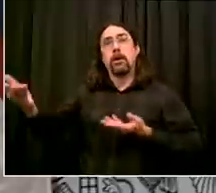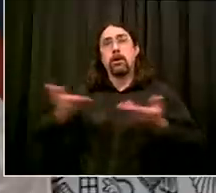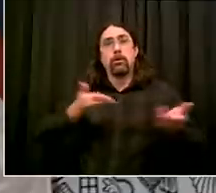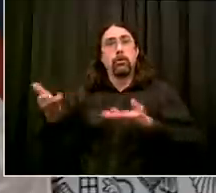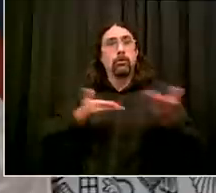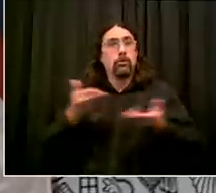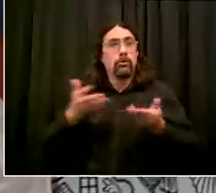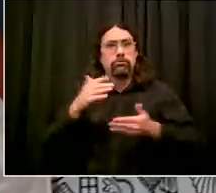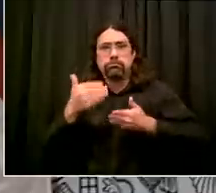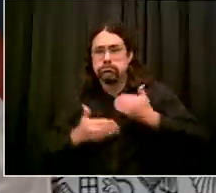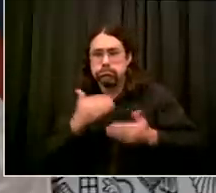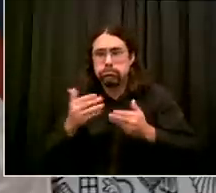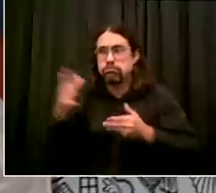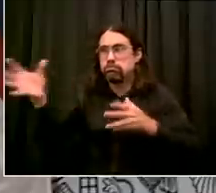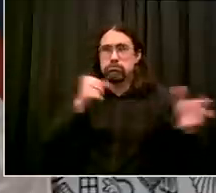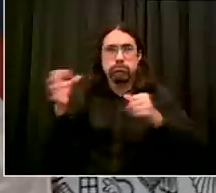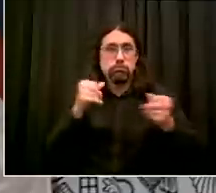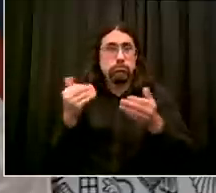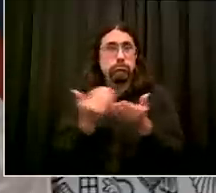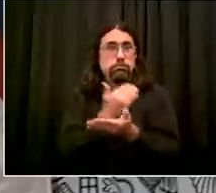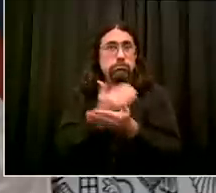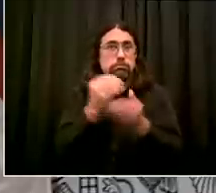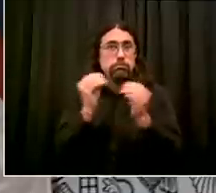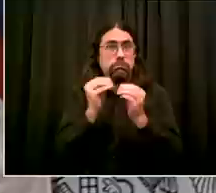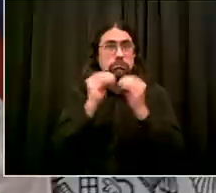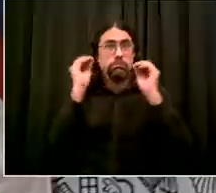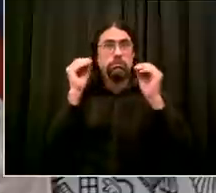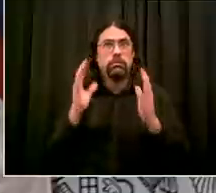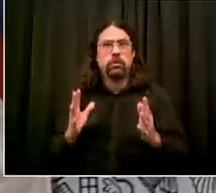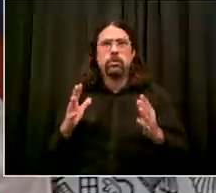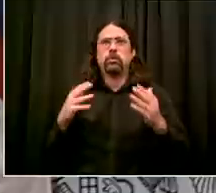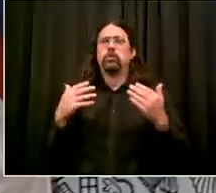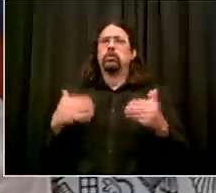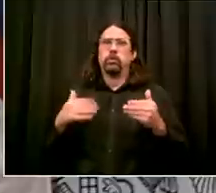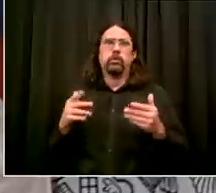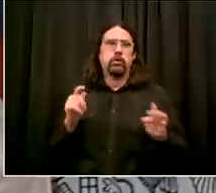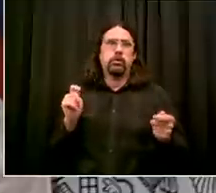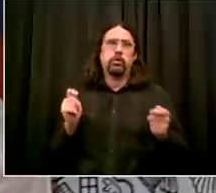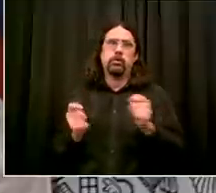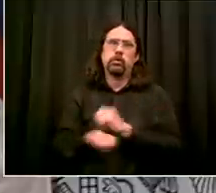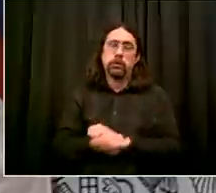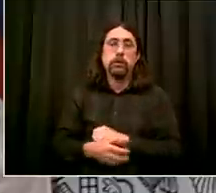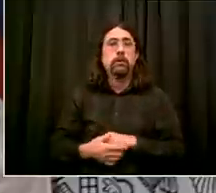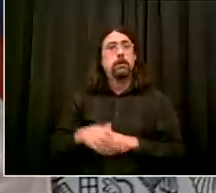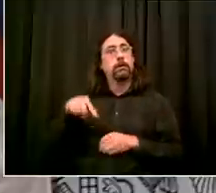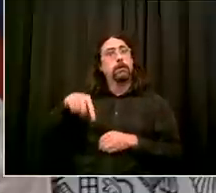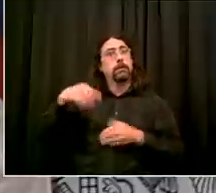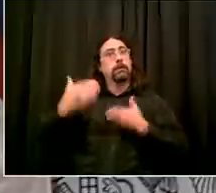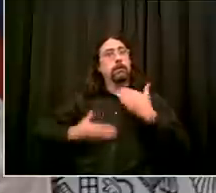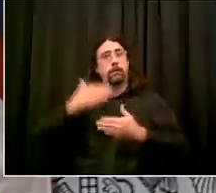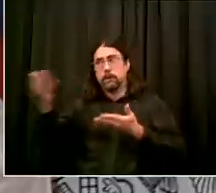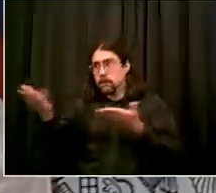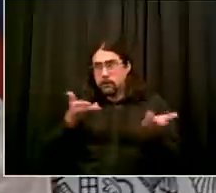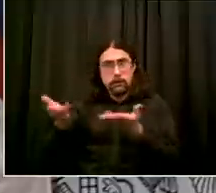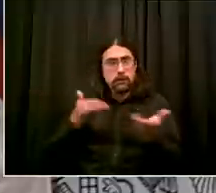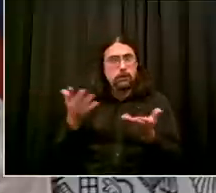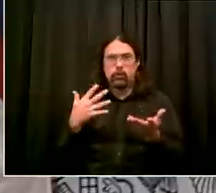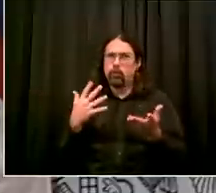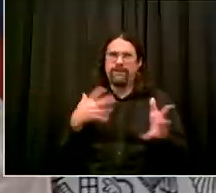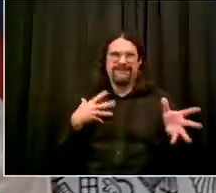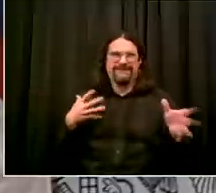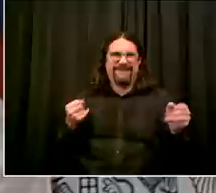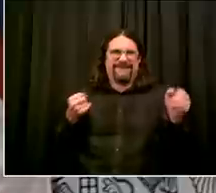speeding up much the way we need it to we're getting to the point and we saw it yesterday where we had everyone we needed across